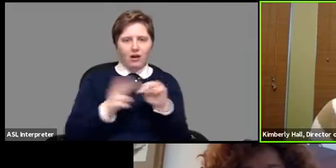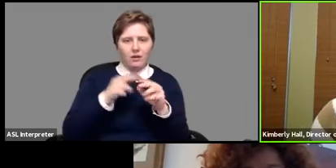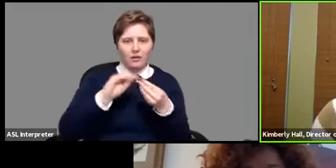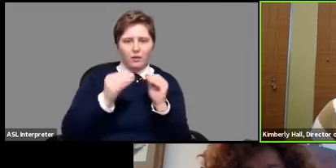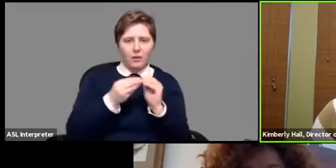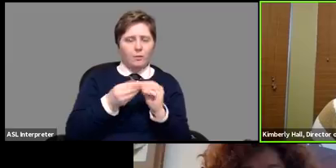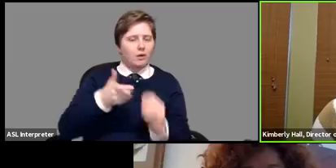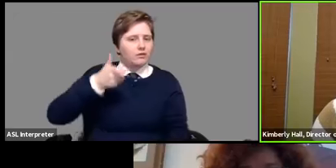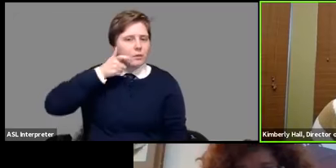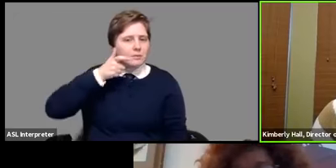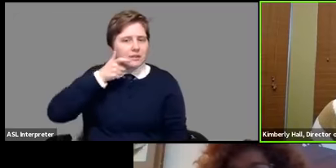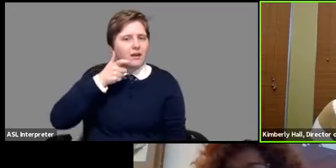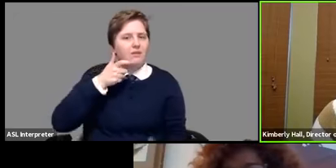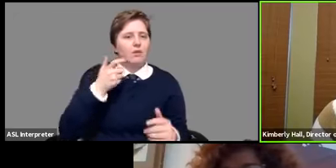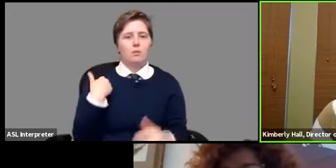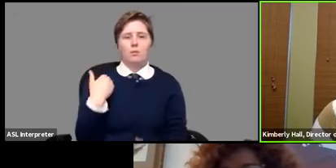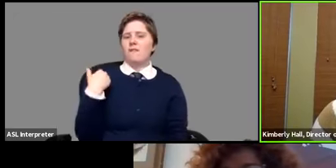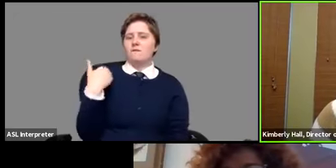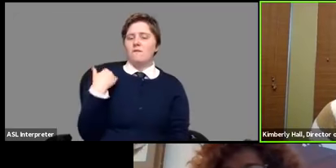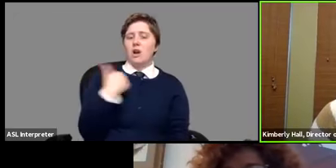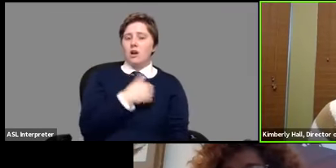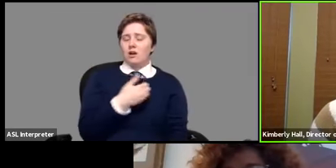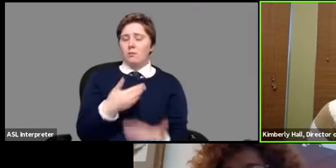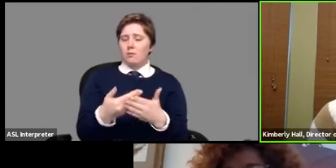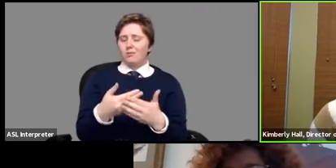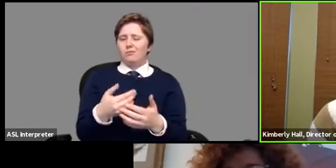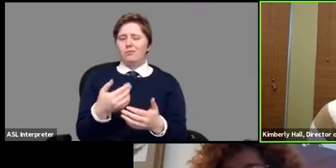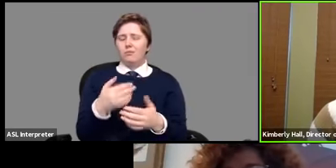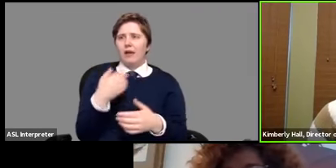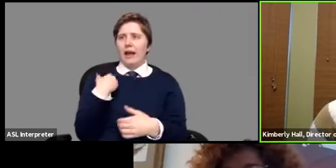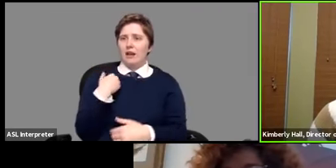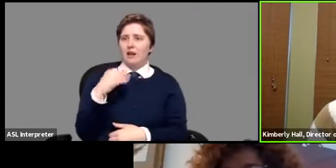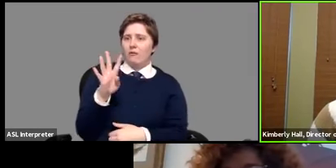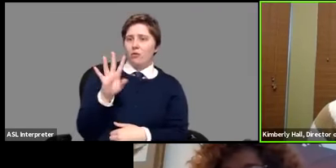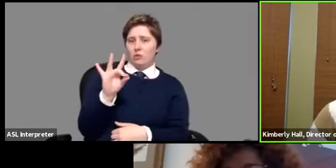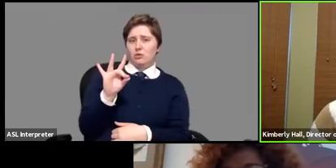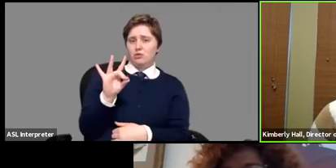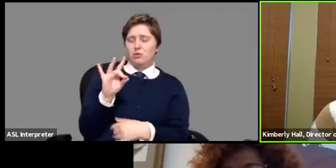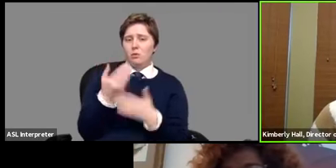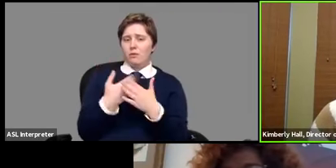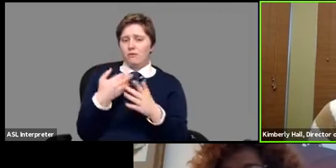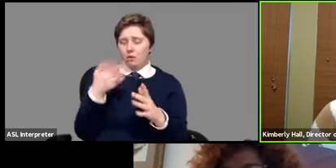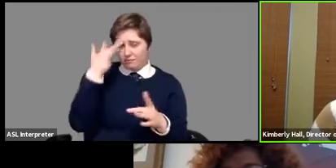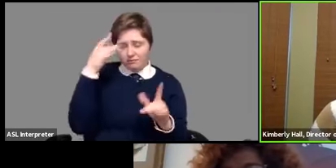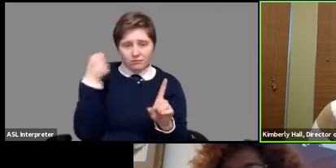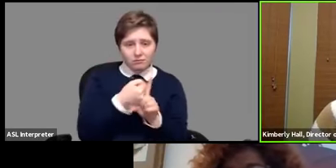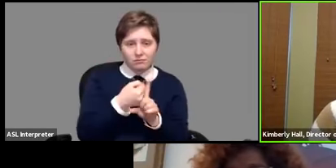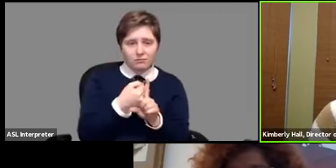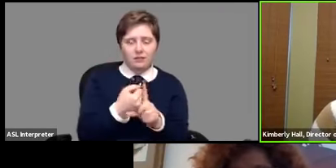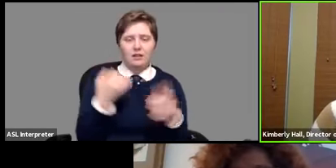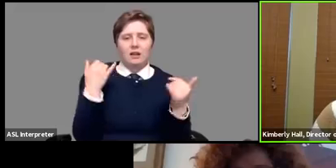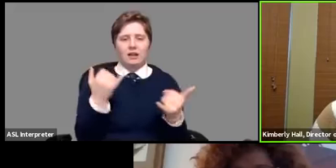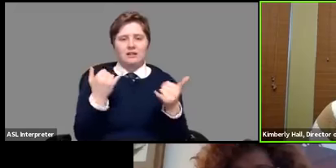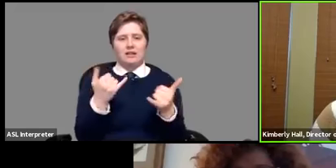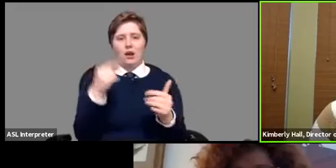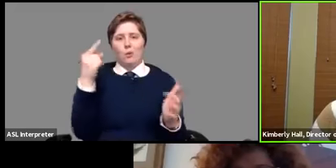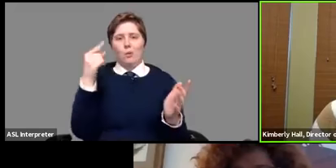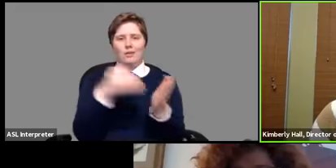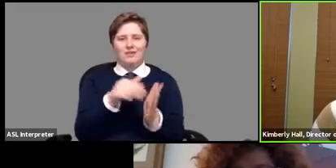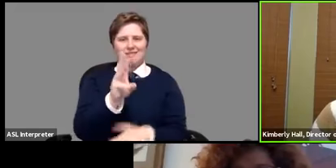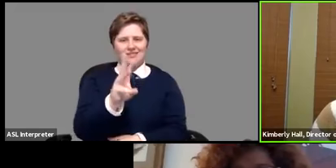we had before covid hit 42 agents on the phones now we're at 1600